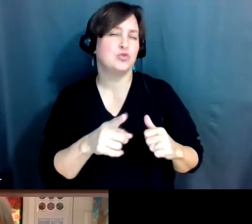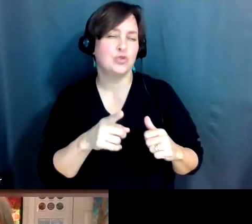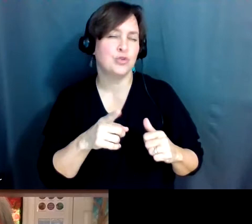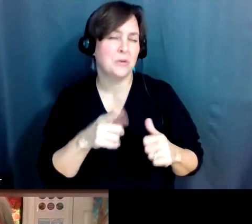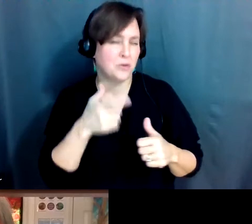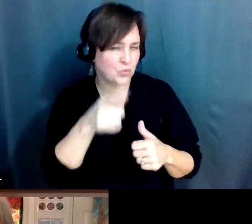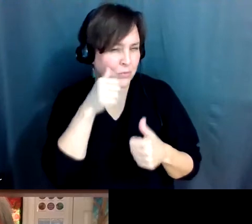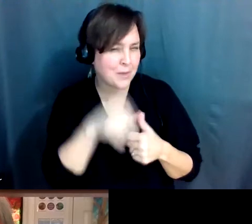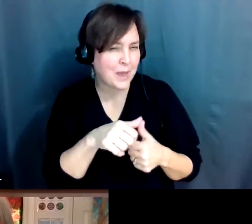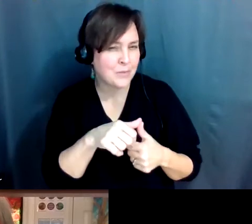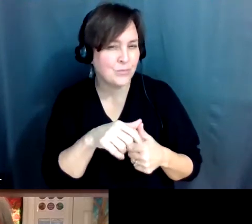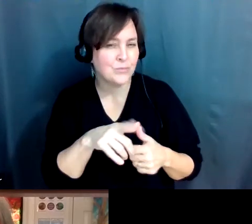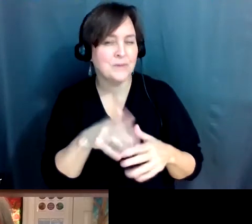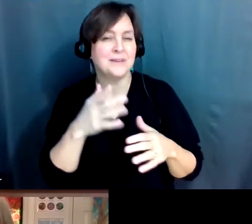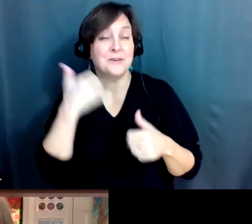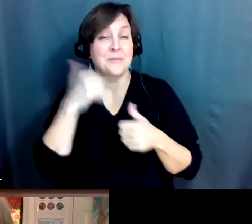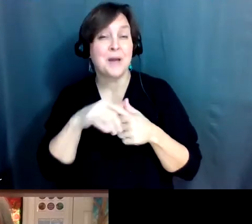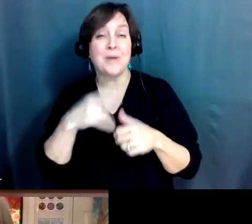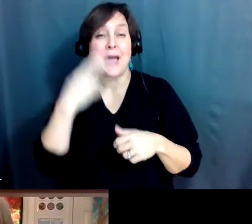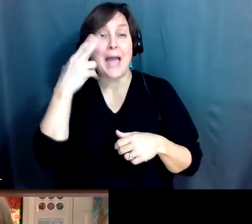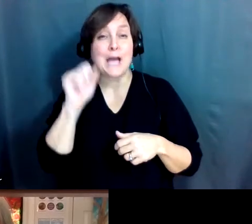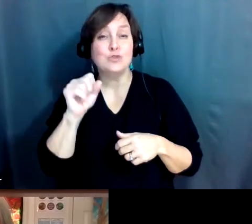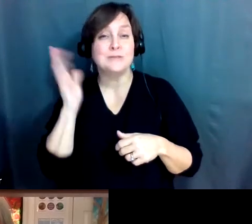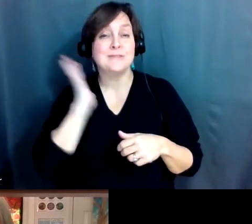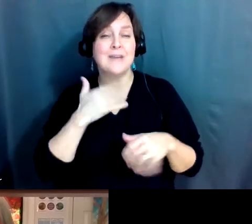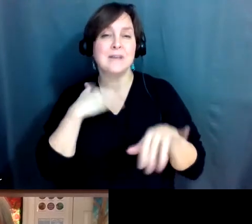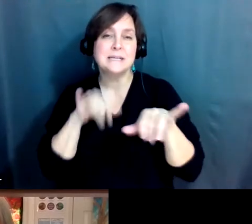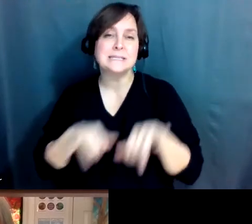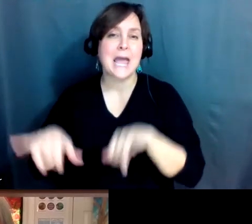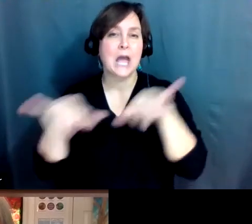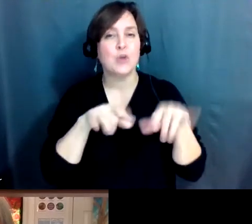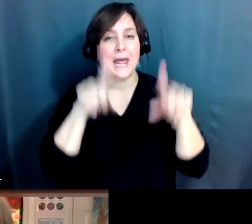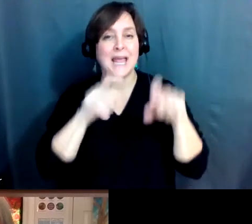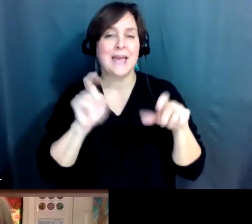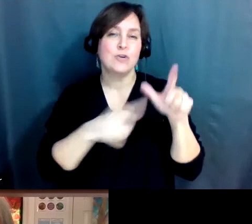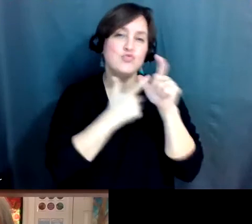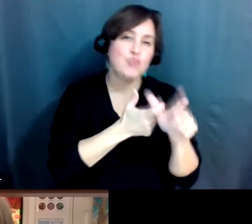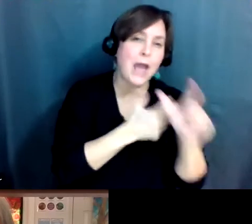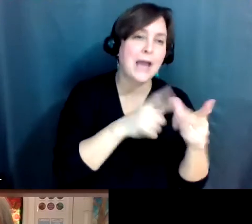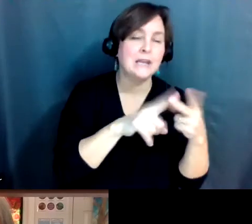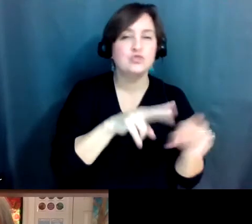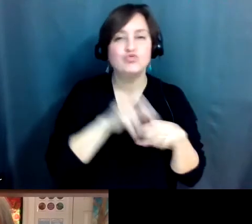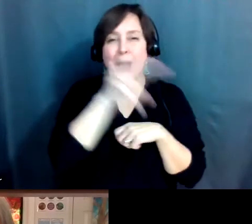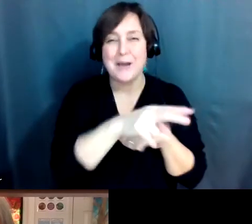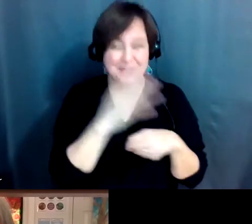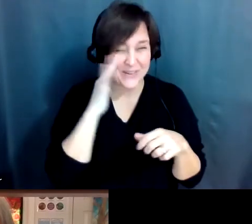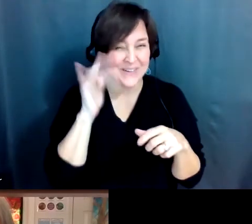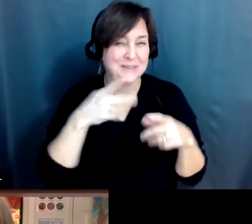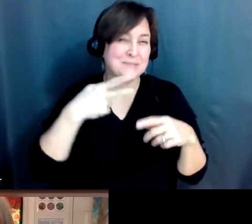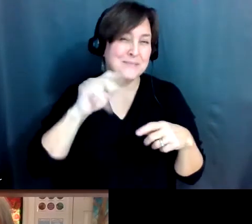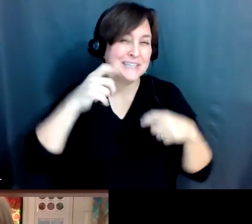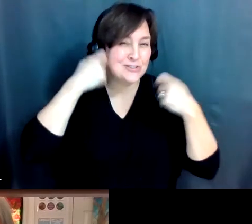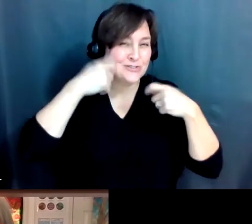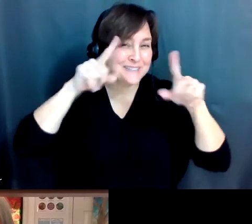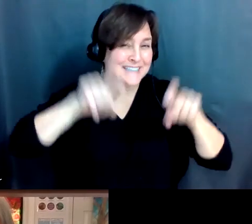uh, remember the standardized tests that we had to do in high school. You had to run a mile, you had to jump, you had to do certain things. And I was,